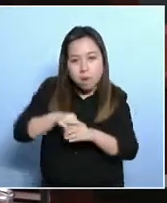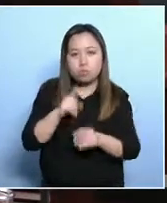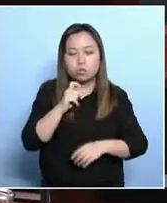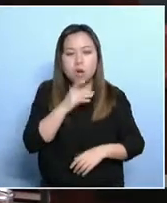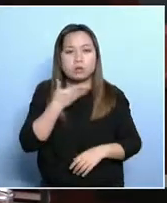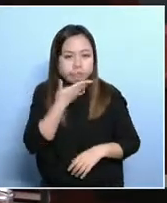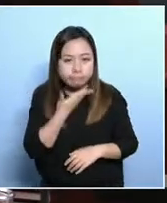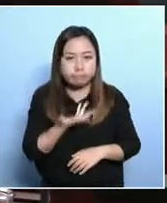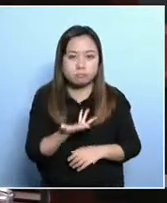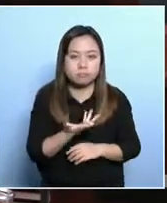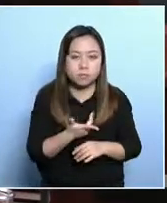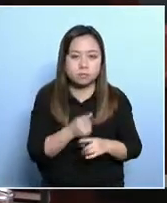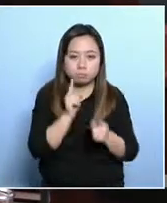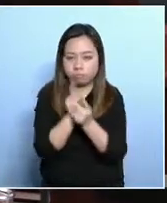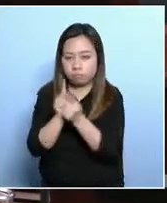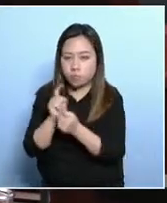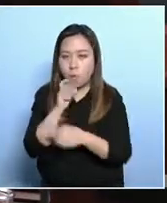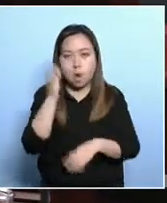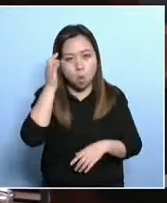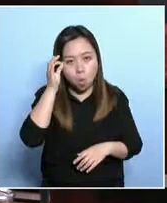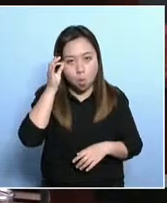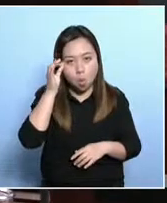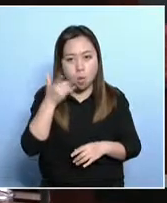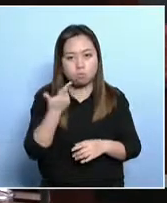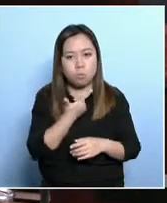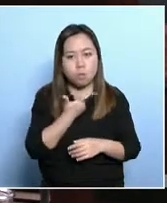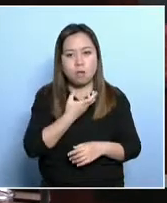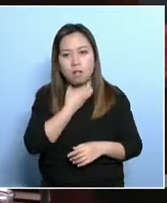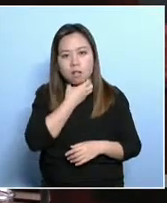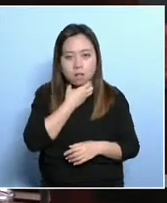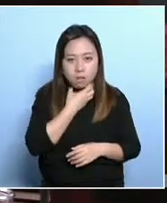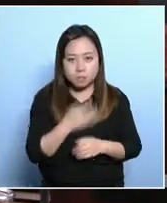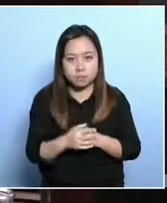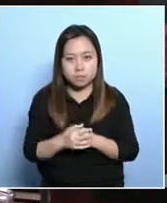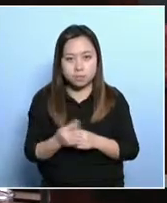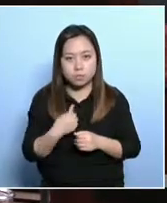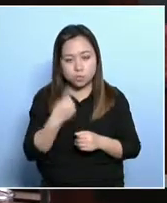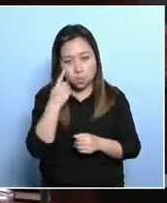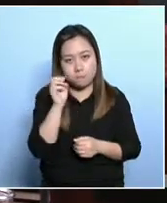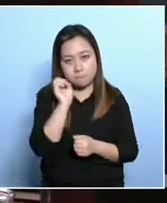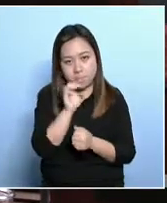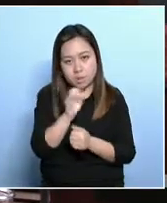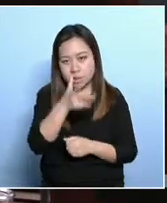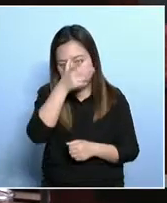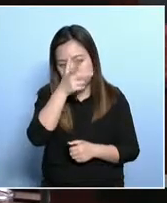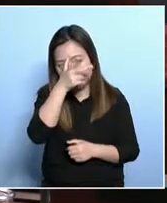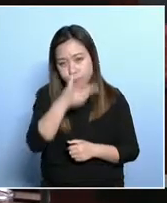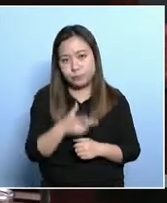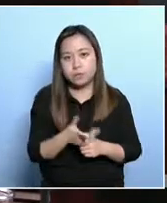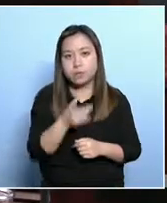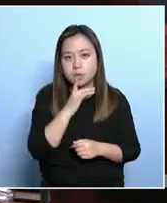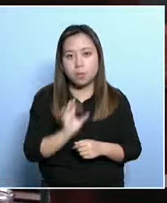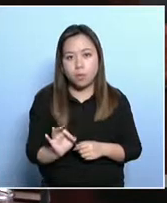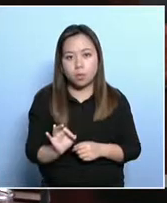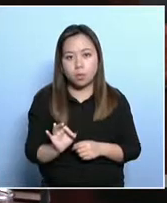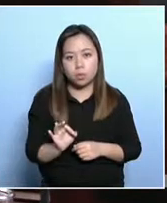and even young people, they all face poverty situations. I'd like to ask the